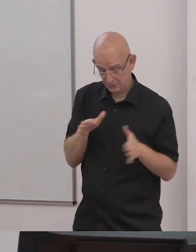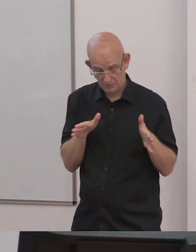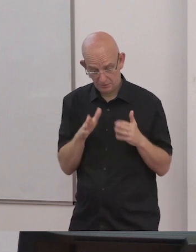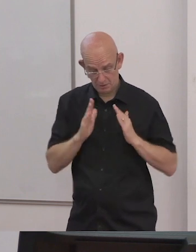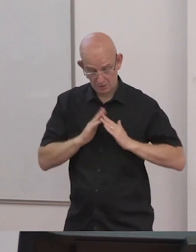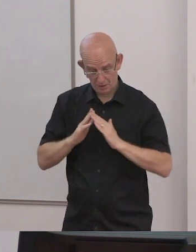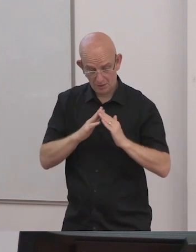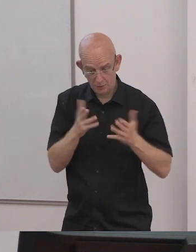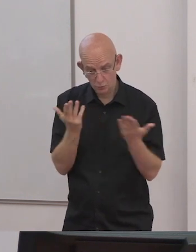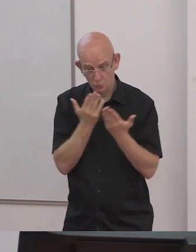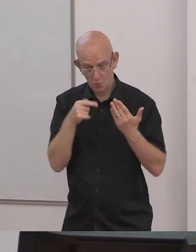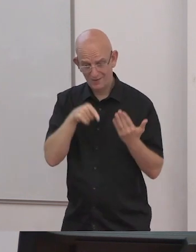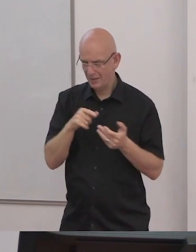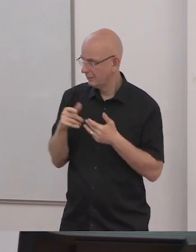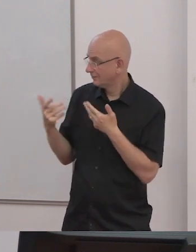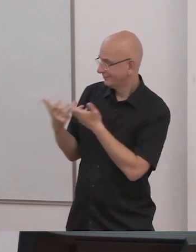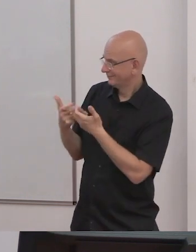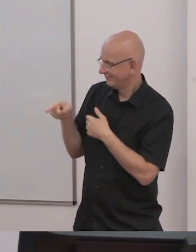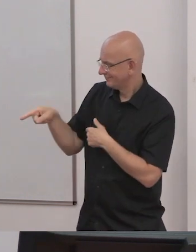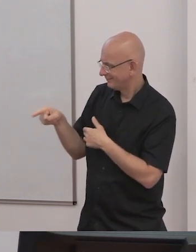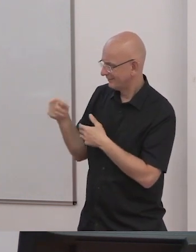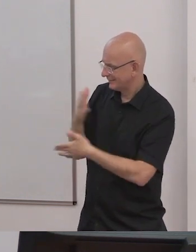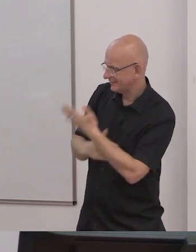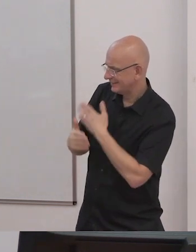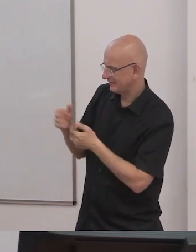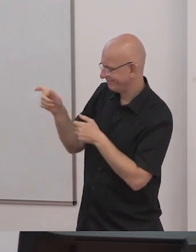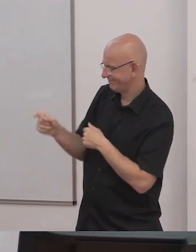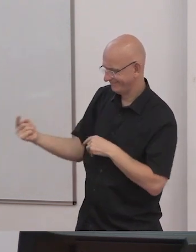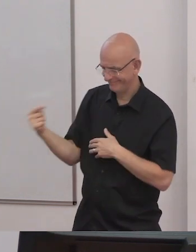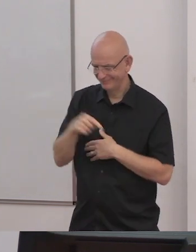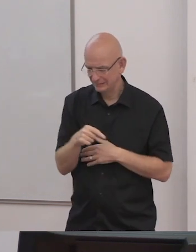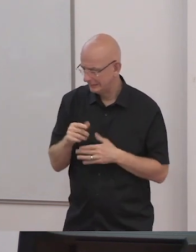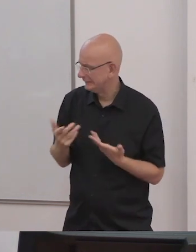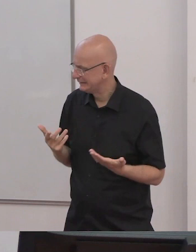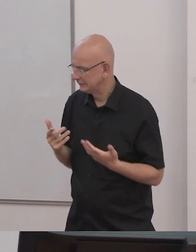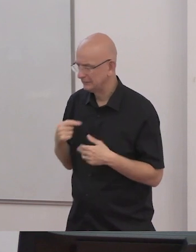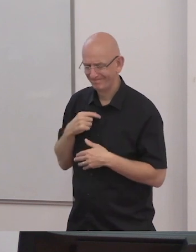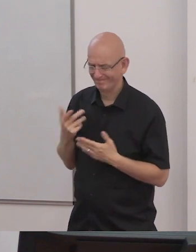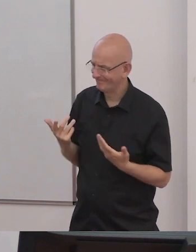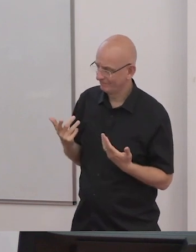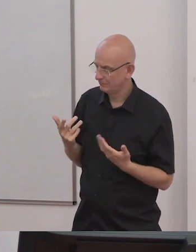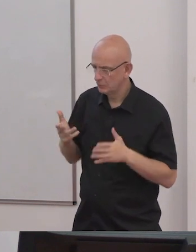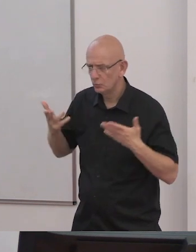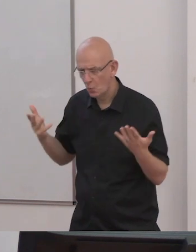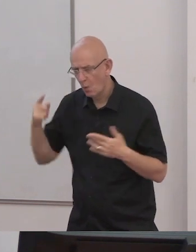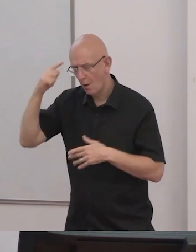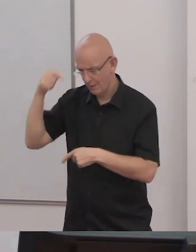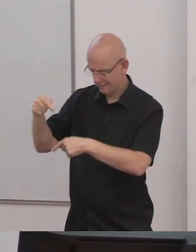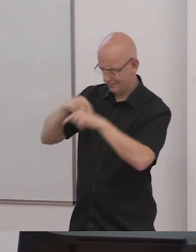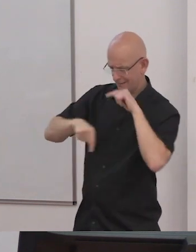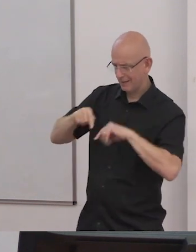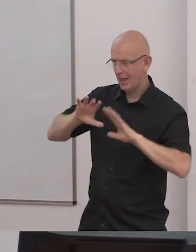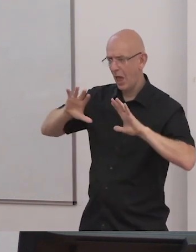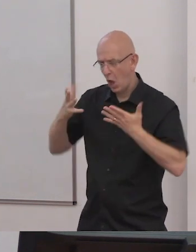So how do we break this nexus? How do we break down the